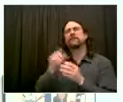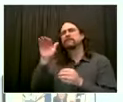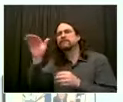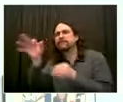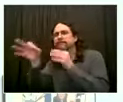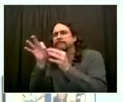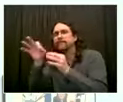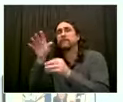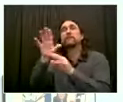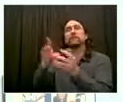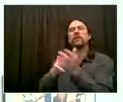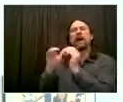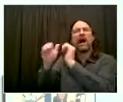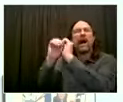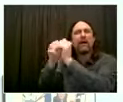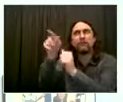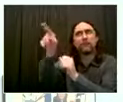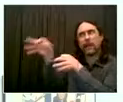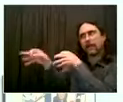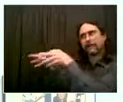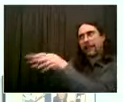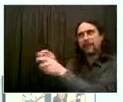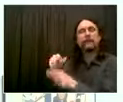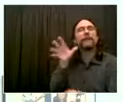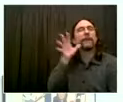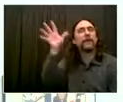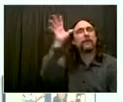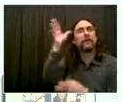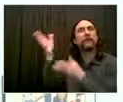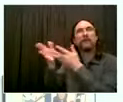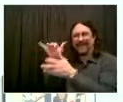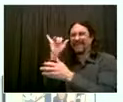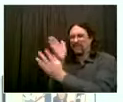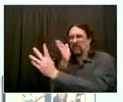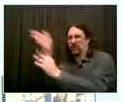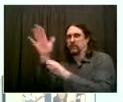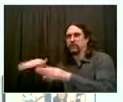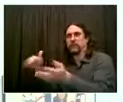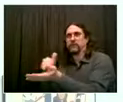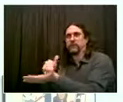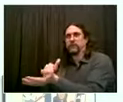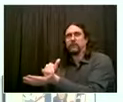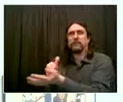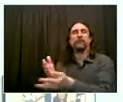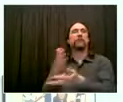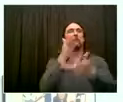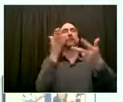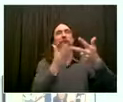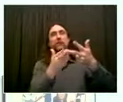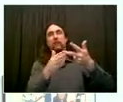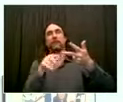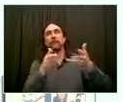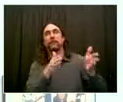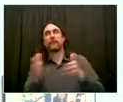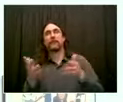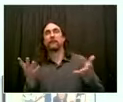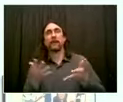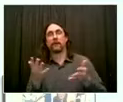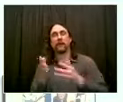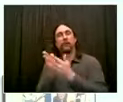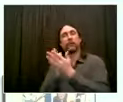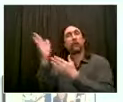as well. And the third part is very importantly working with our colleagues in the Department of Education to ensure that we're